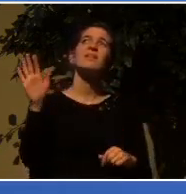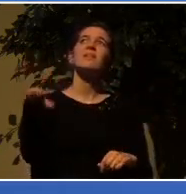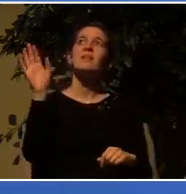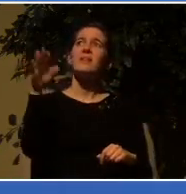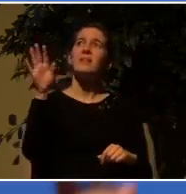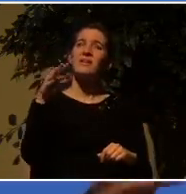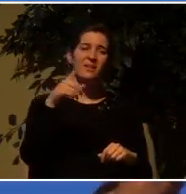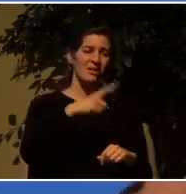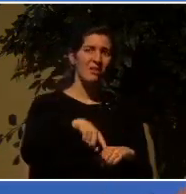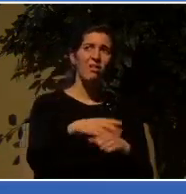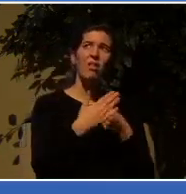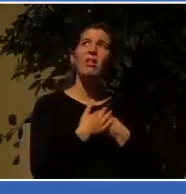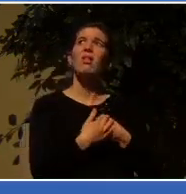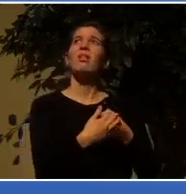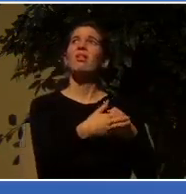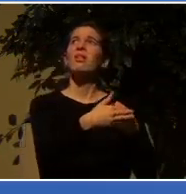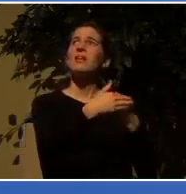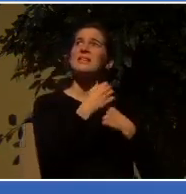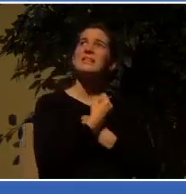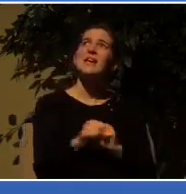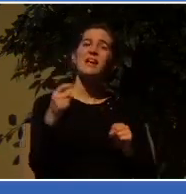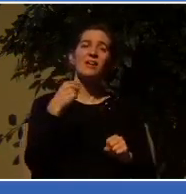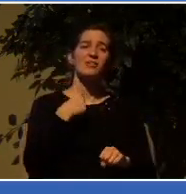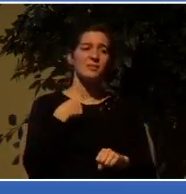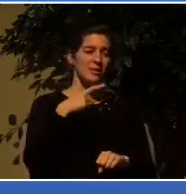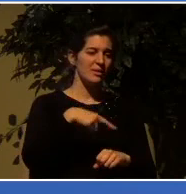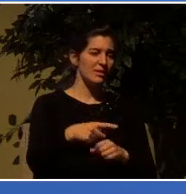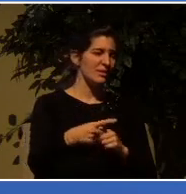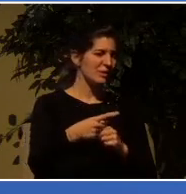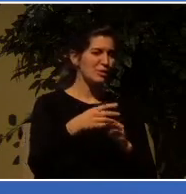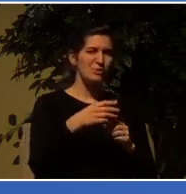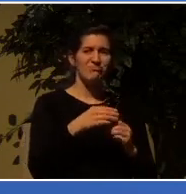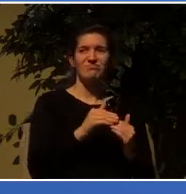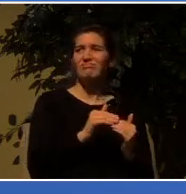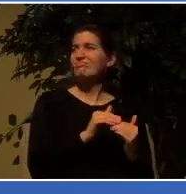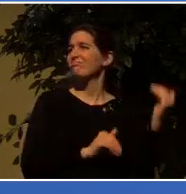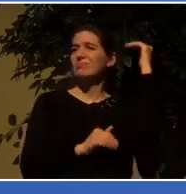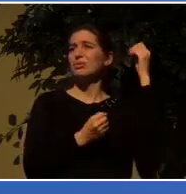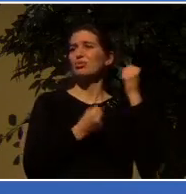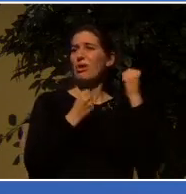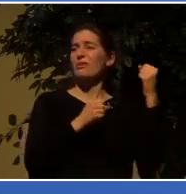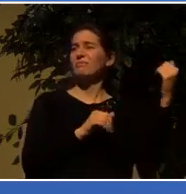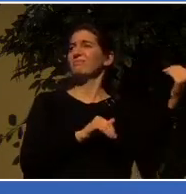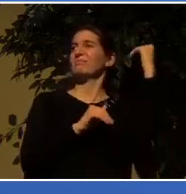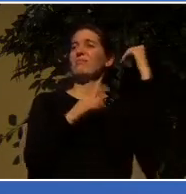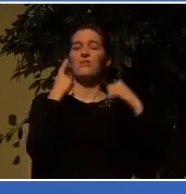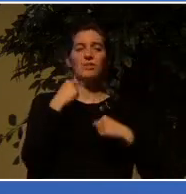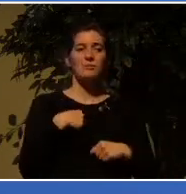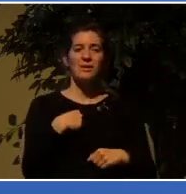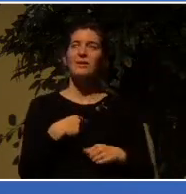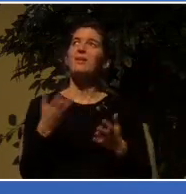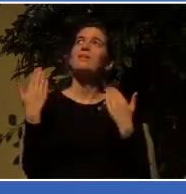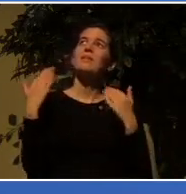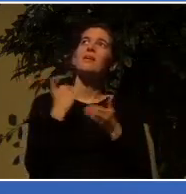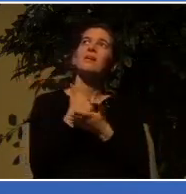vindicate me, deliver me from the people that are too strong for me. Isn't that true? And so far in our culture,